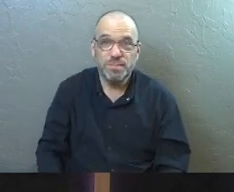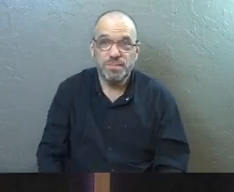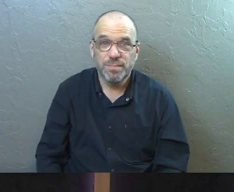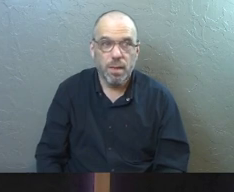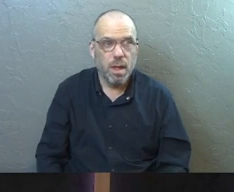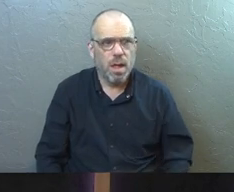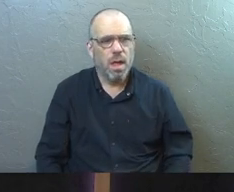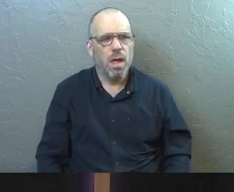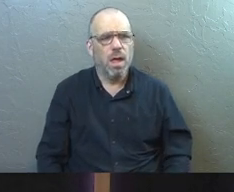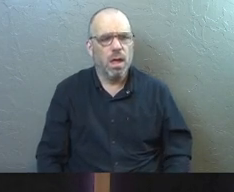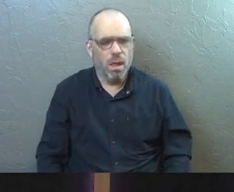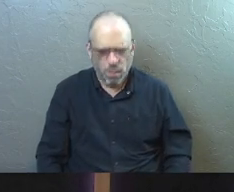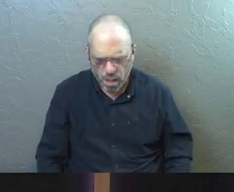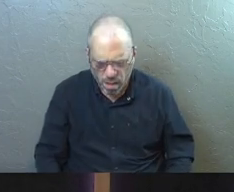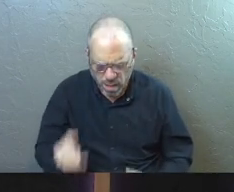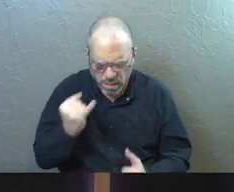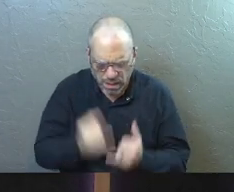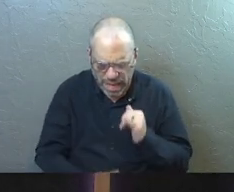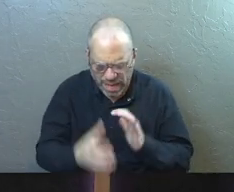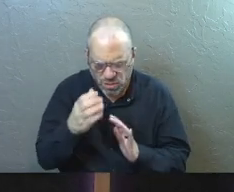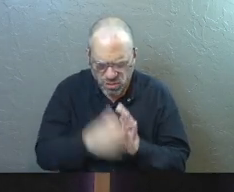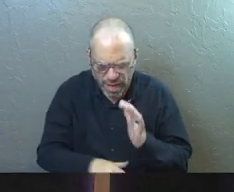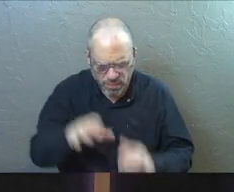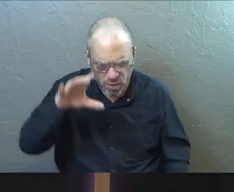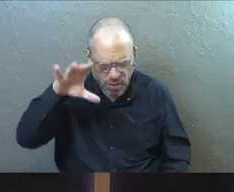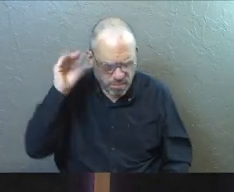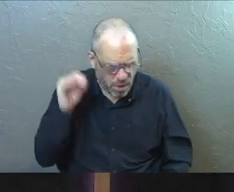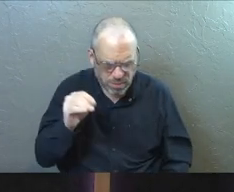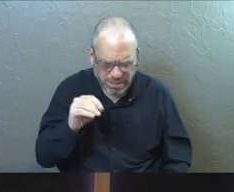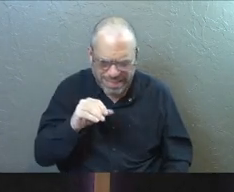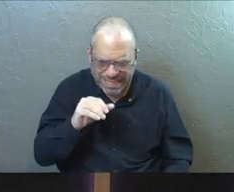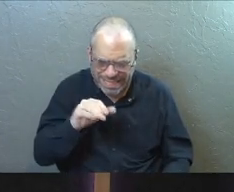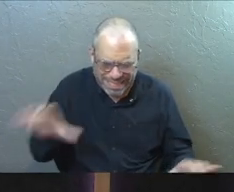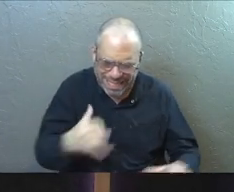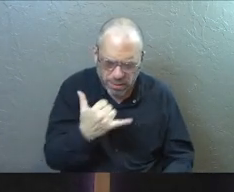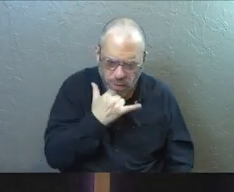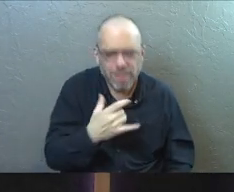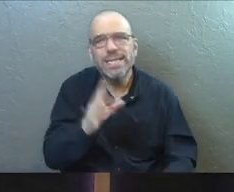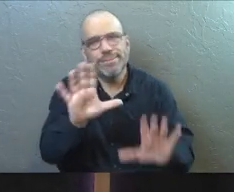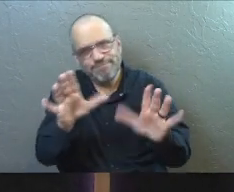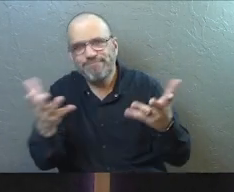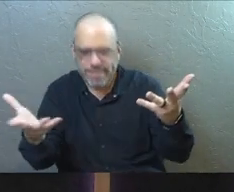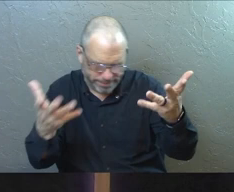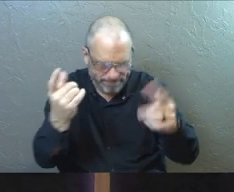And you're like, well, the last chapter of his life, he didn't do it right. True.